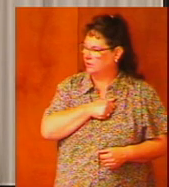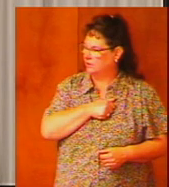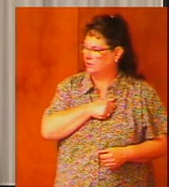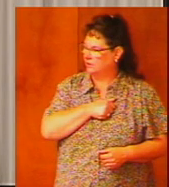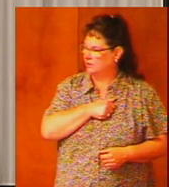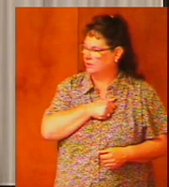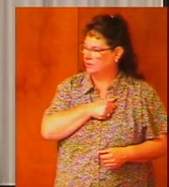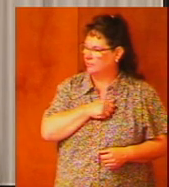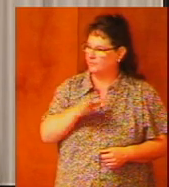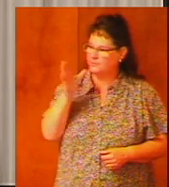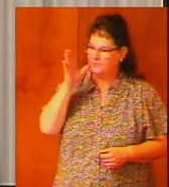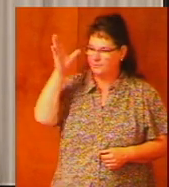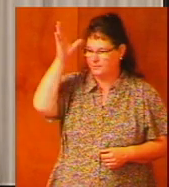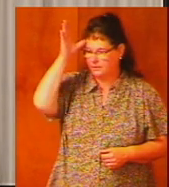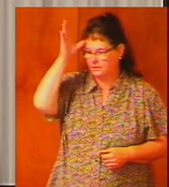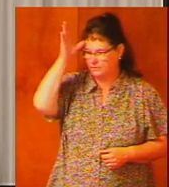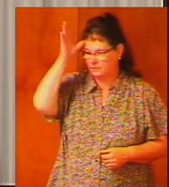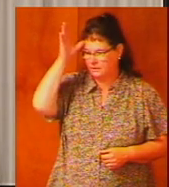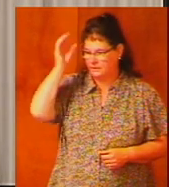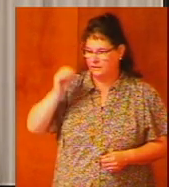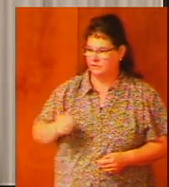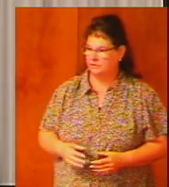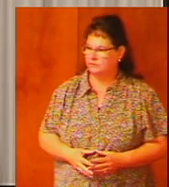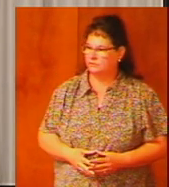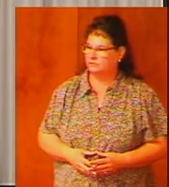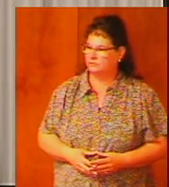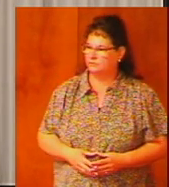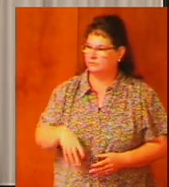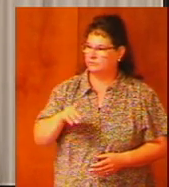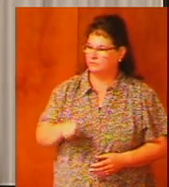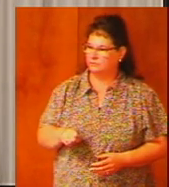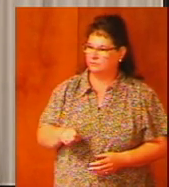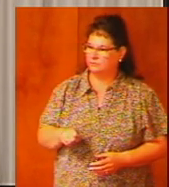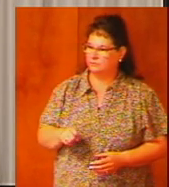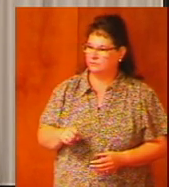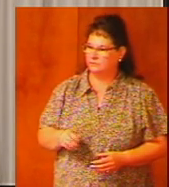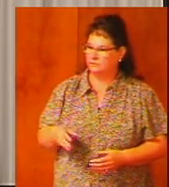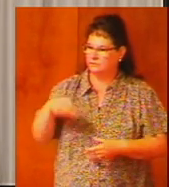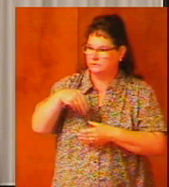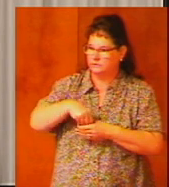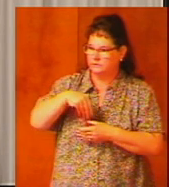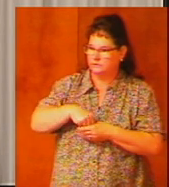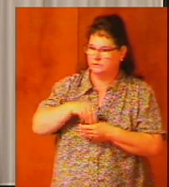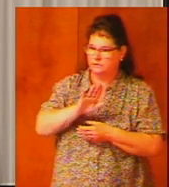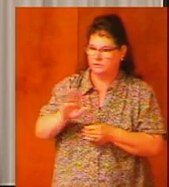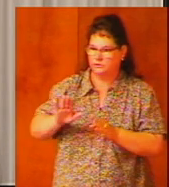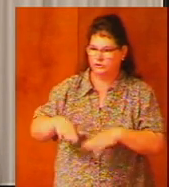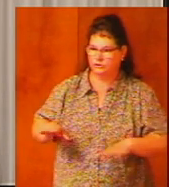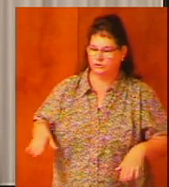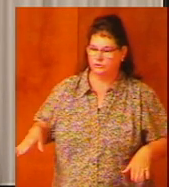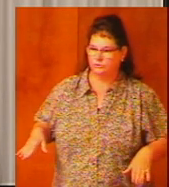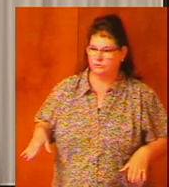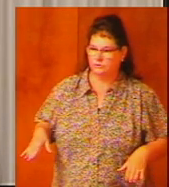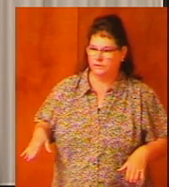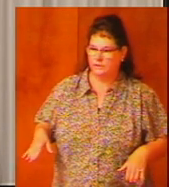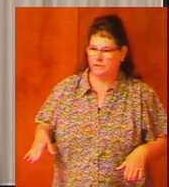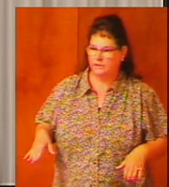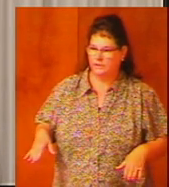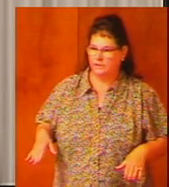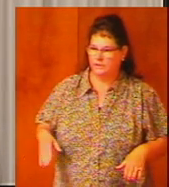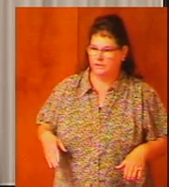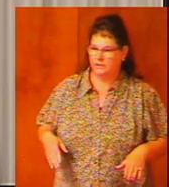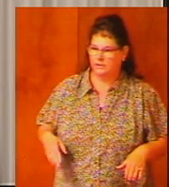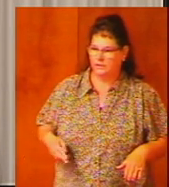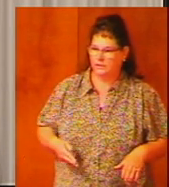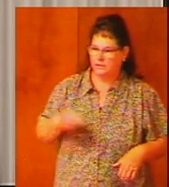parents must instill within their children high